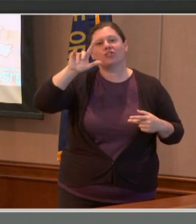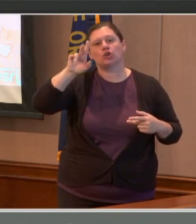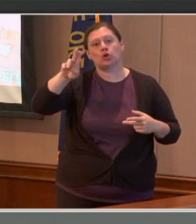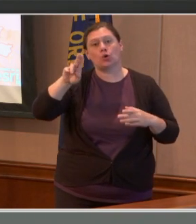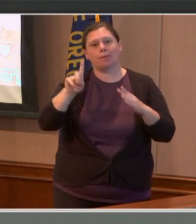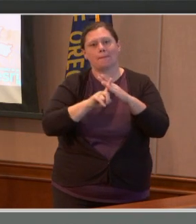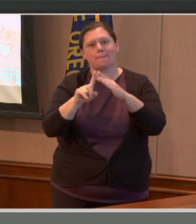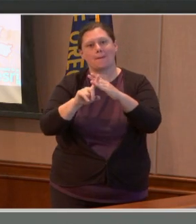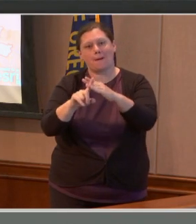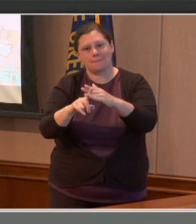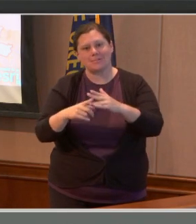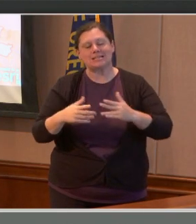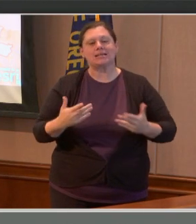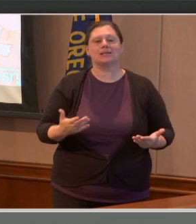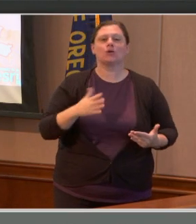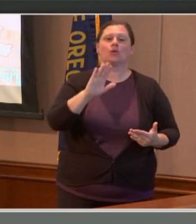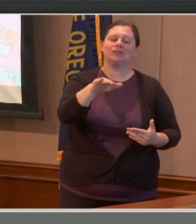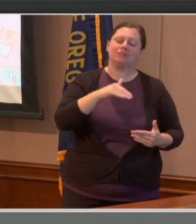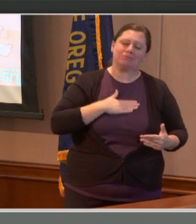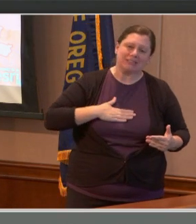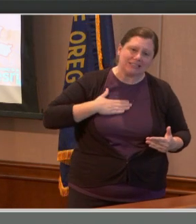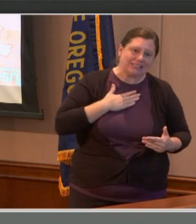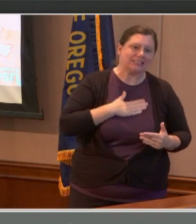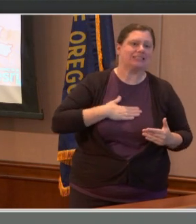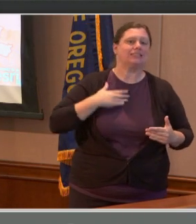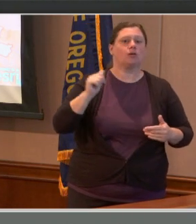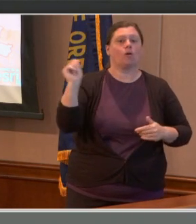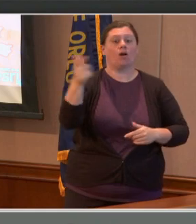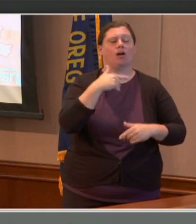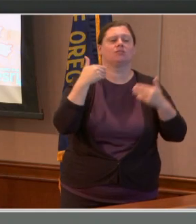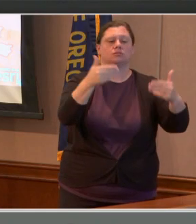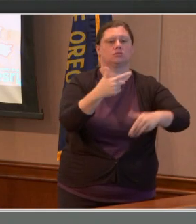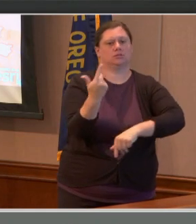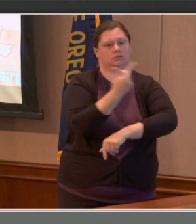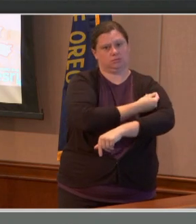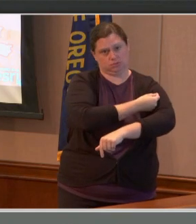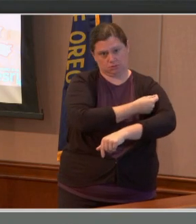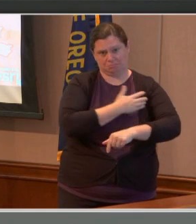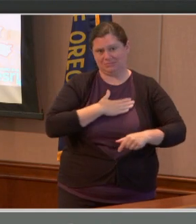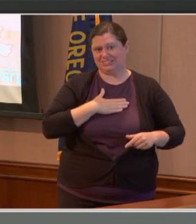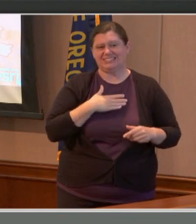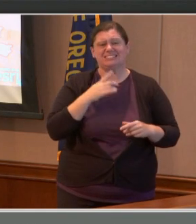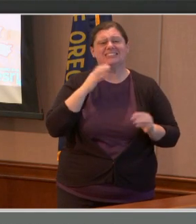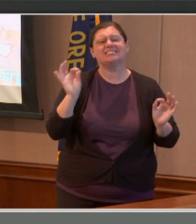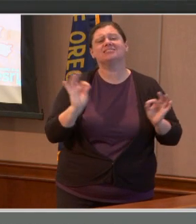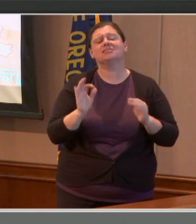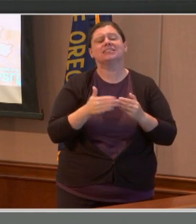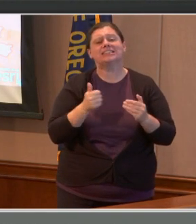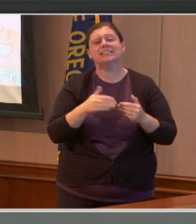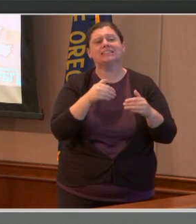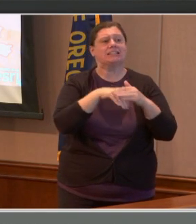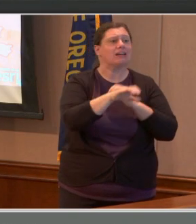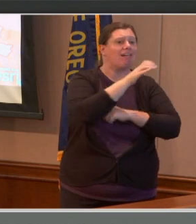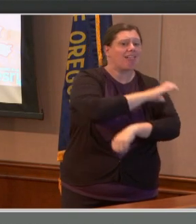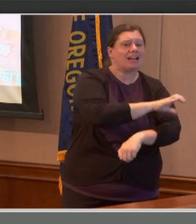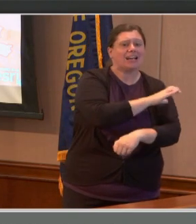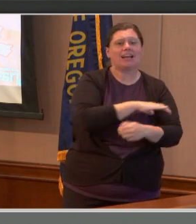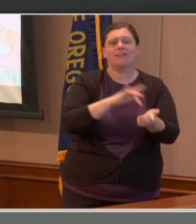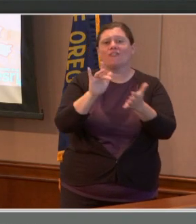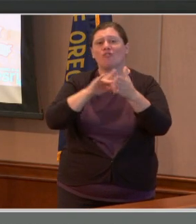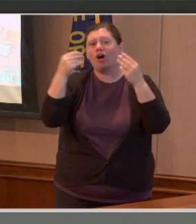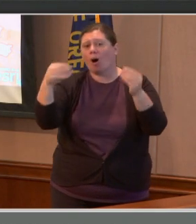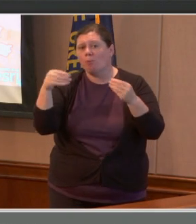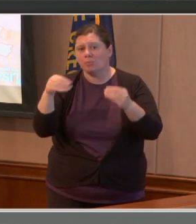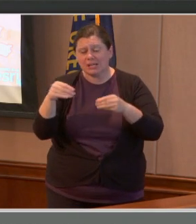flu shot. The vaccine is readily available in clinics and in pharmacies across the region. Our guidance related to